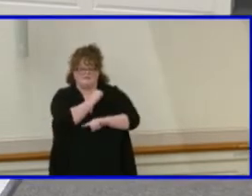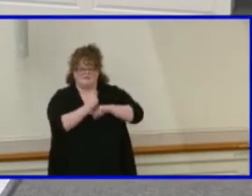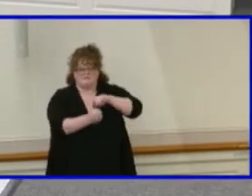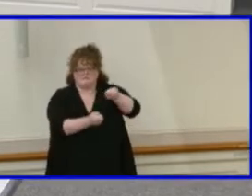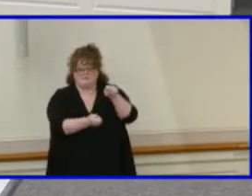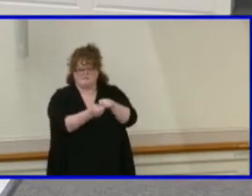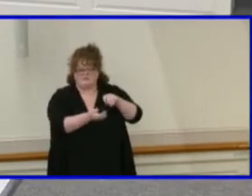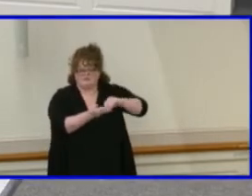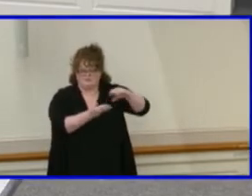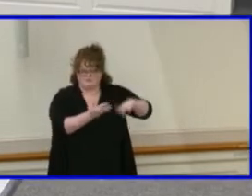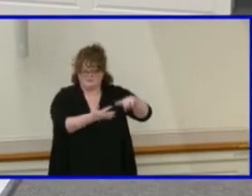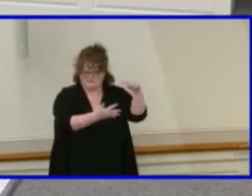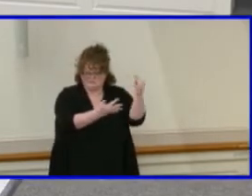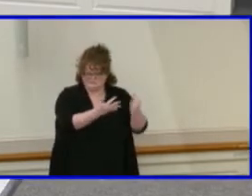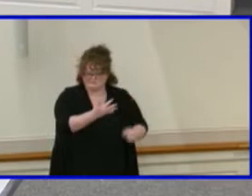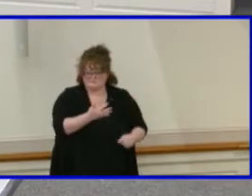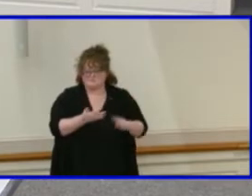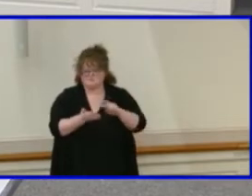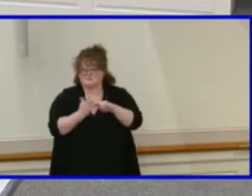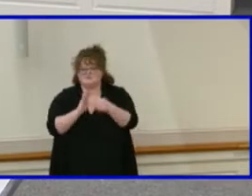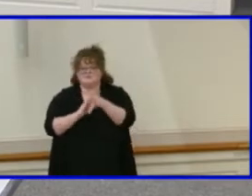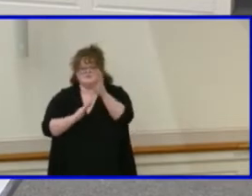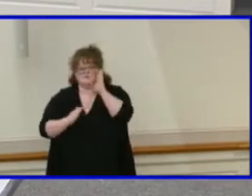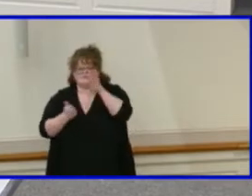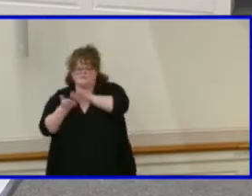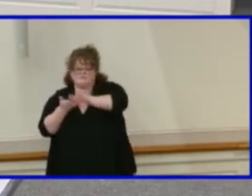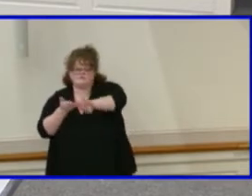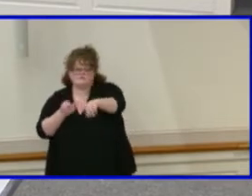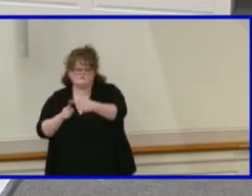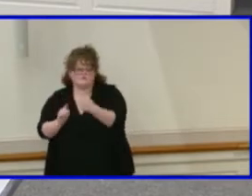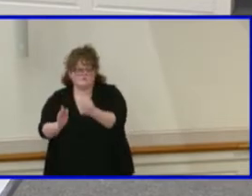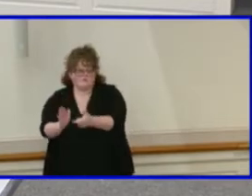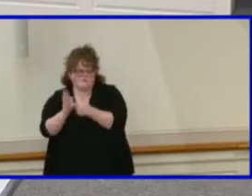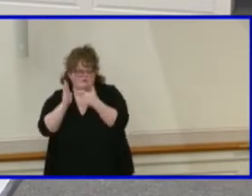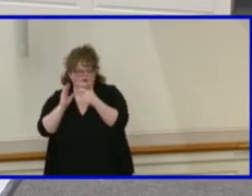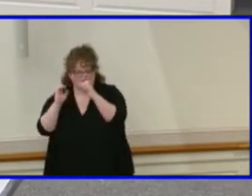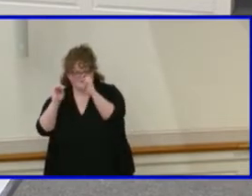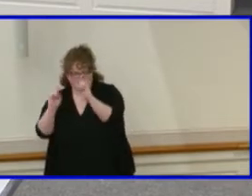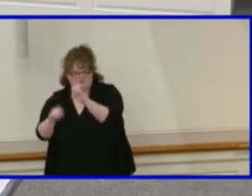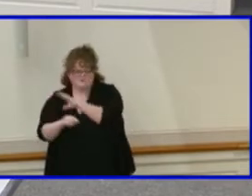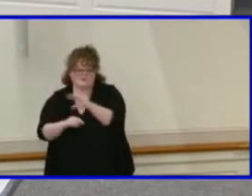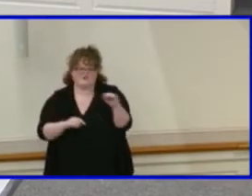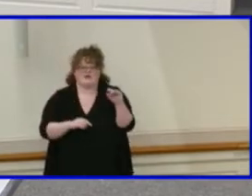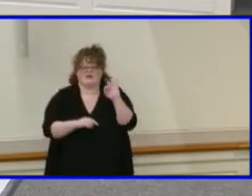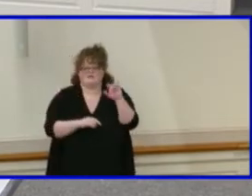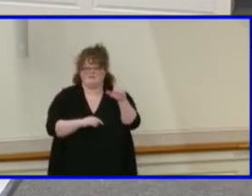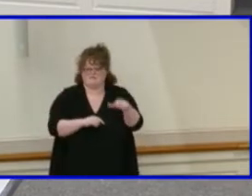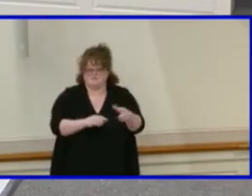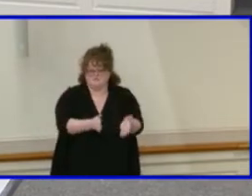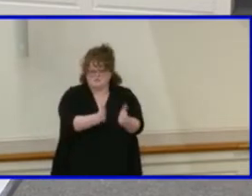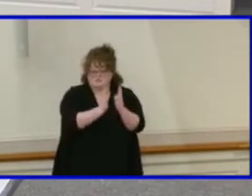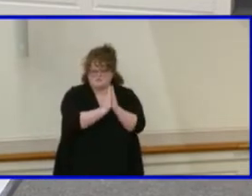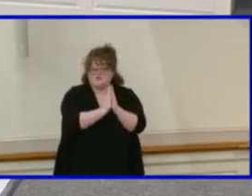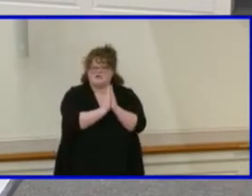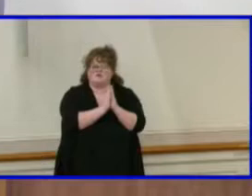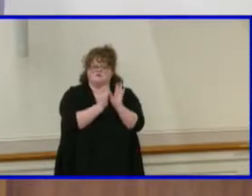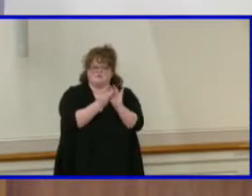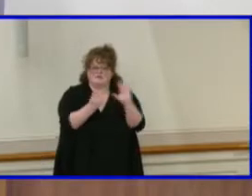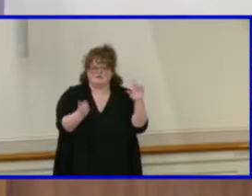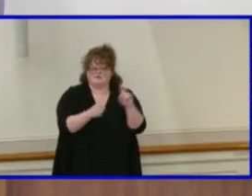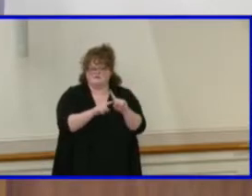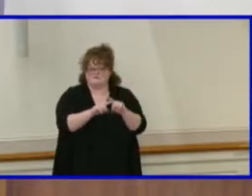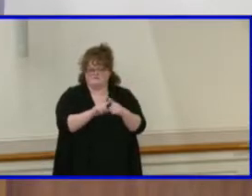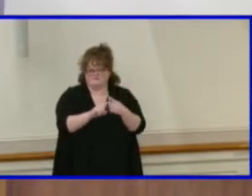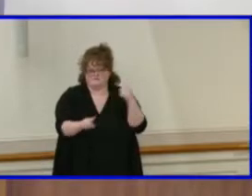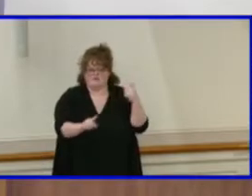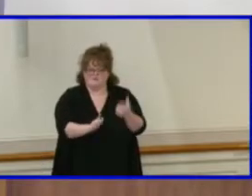for religious exemption from compulsory education and a request for release from compulsory attendance. Is there